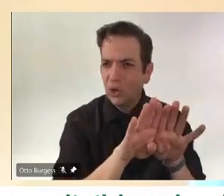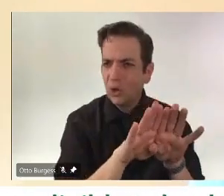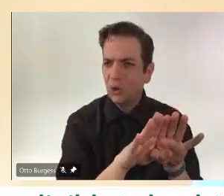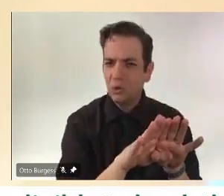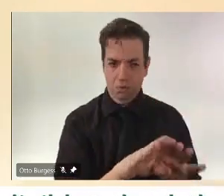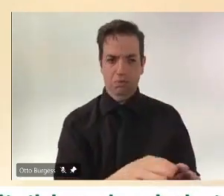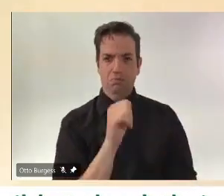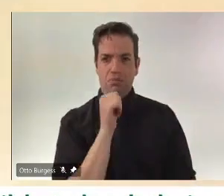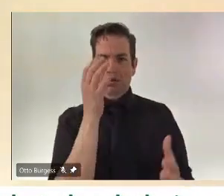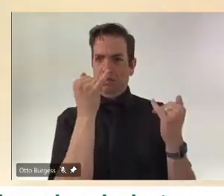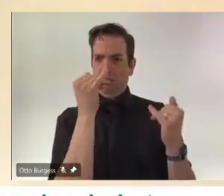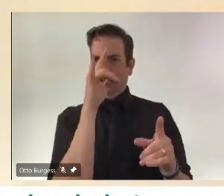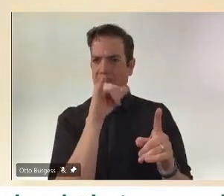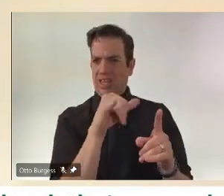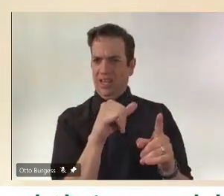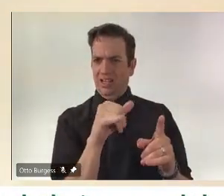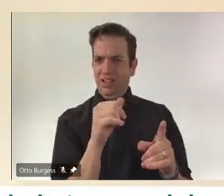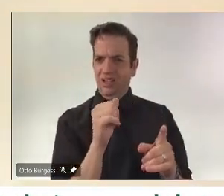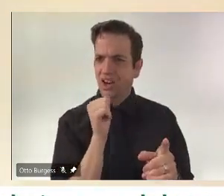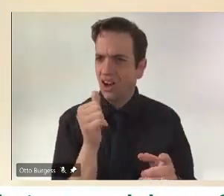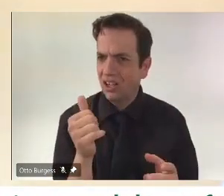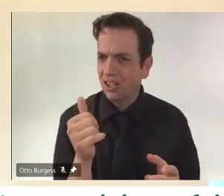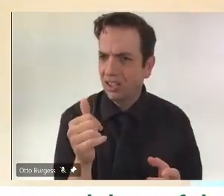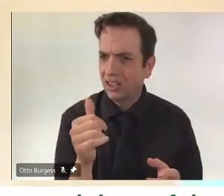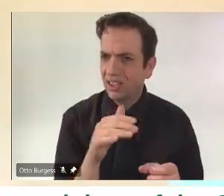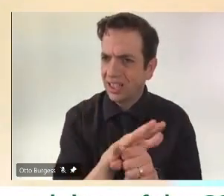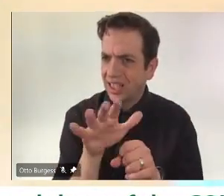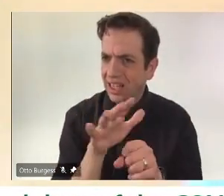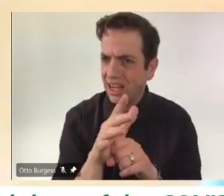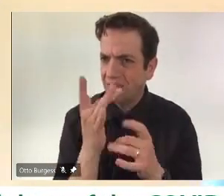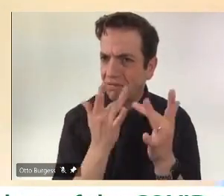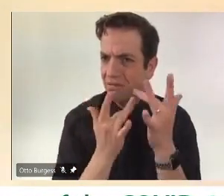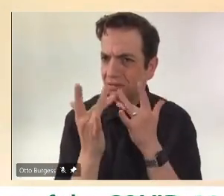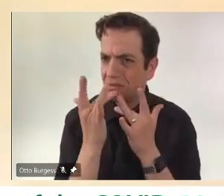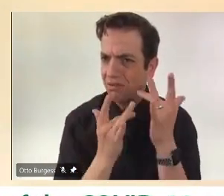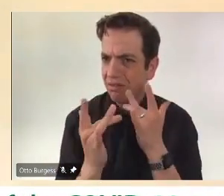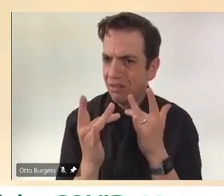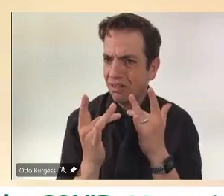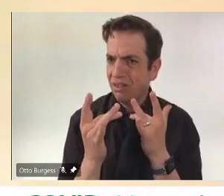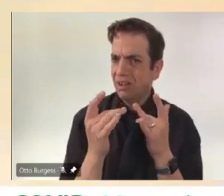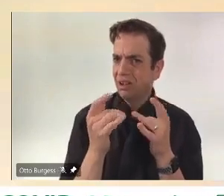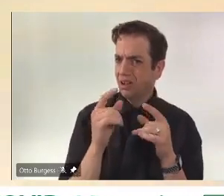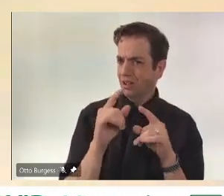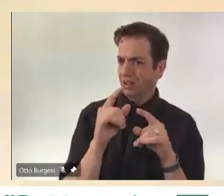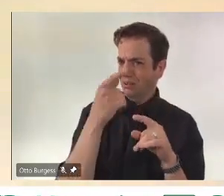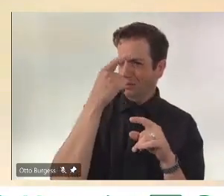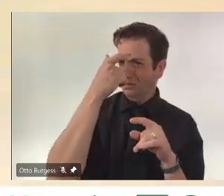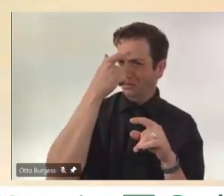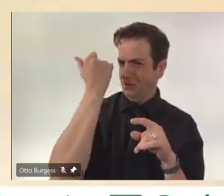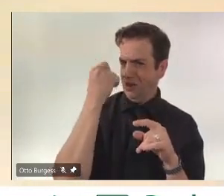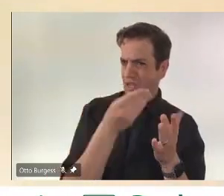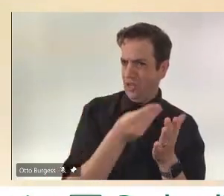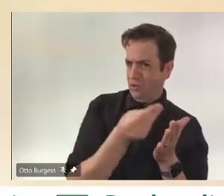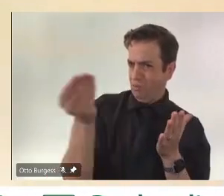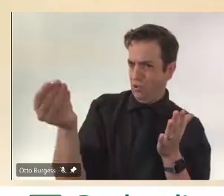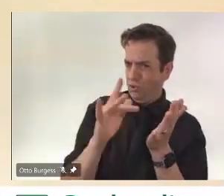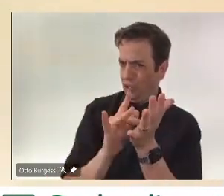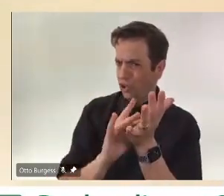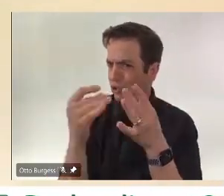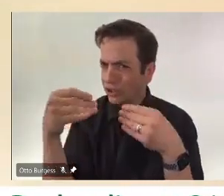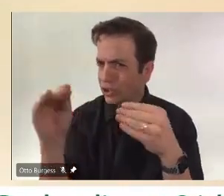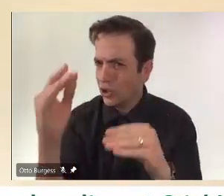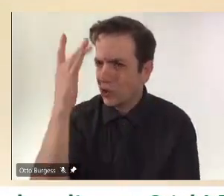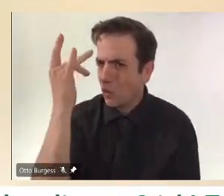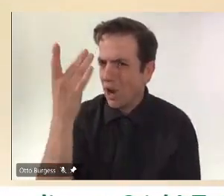-throughs because we've moved vaccines to the pharmacies or why have they closed so quickly other than, I guess, demand?